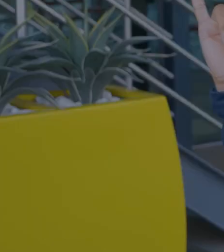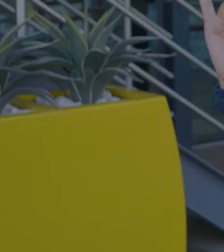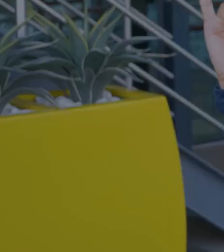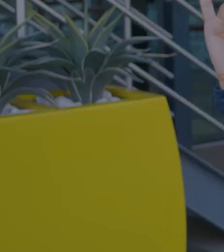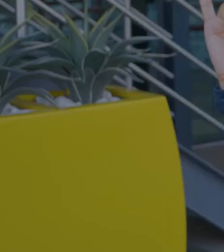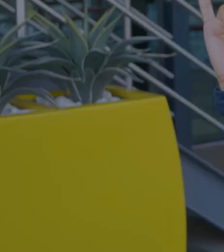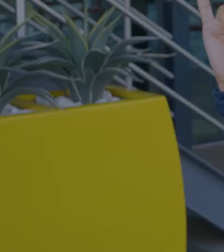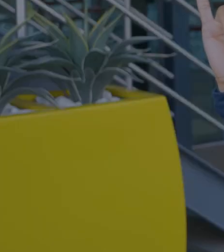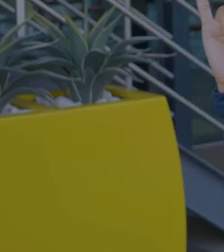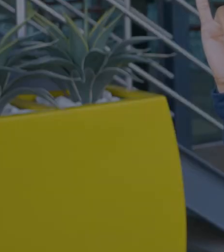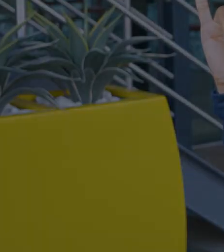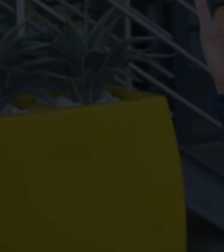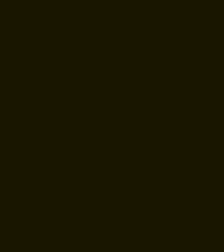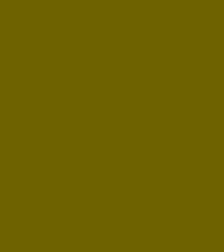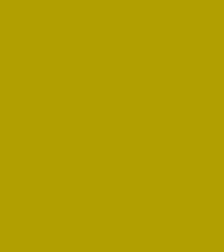Nsasayi.